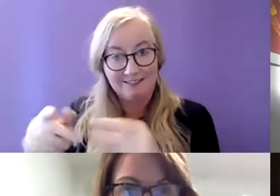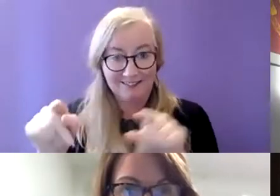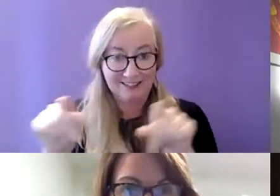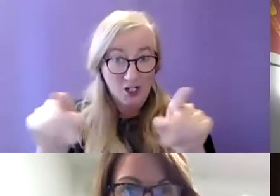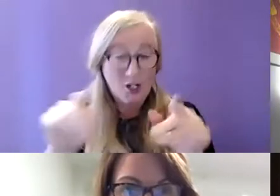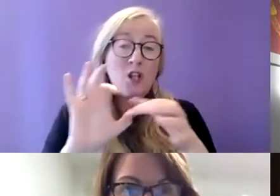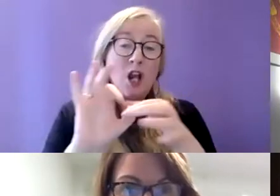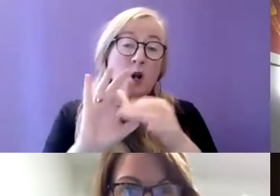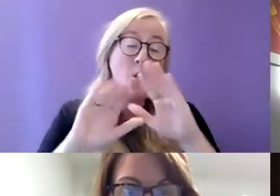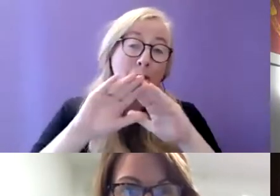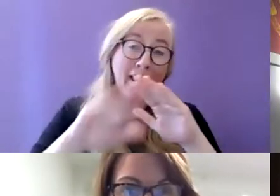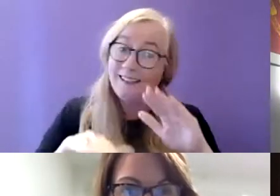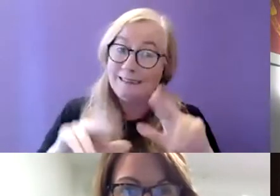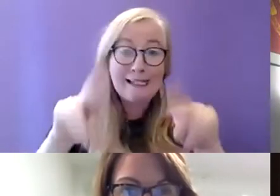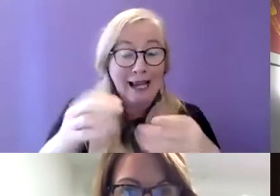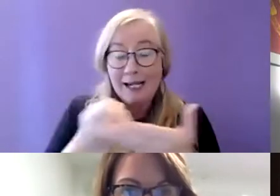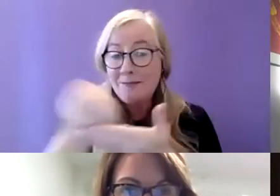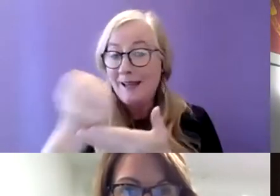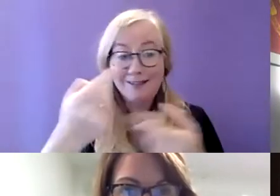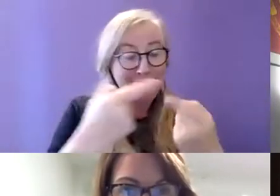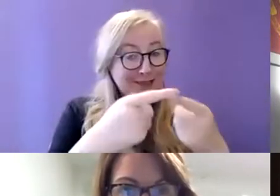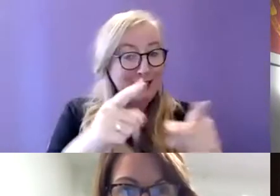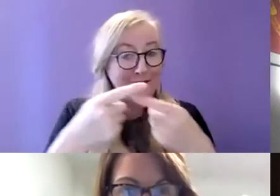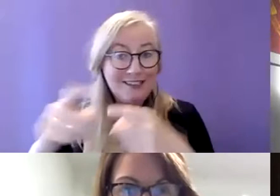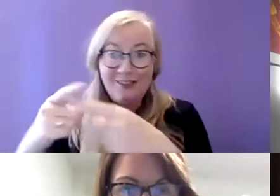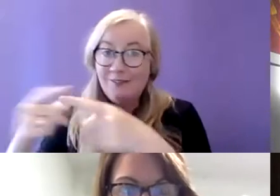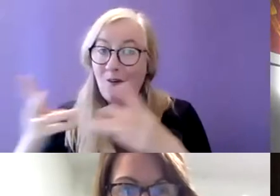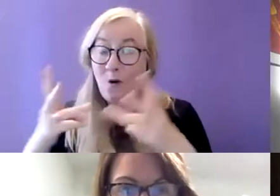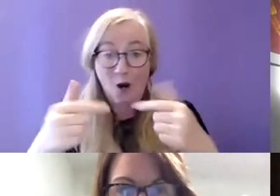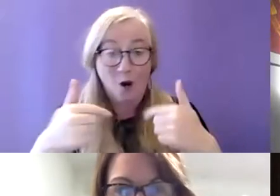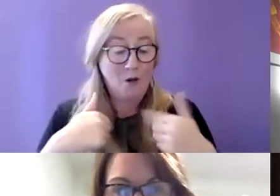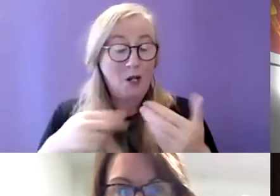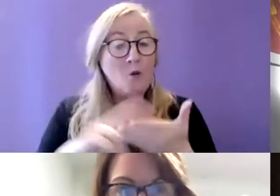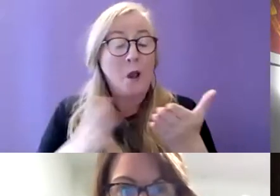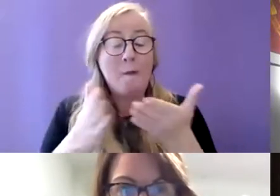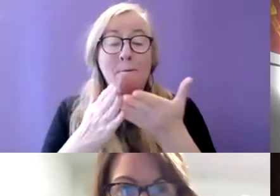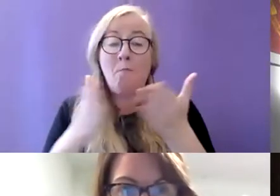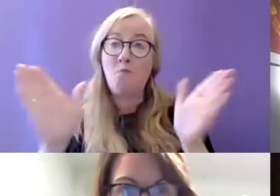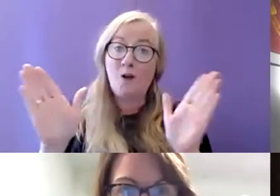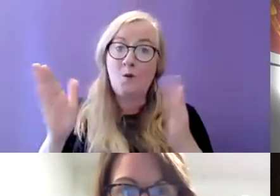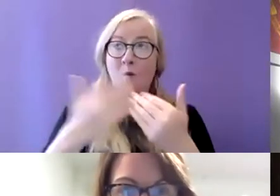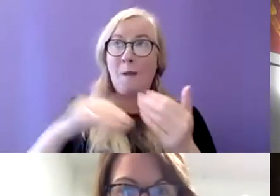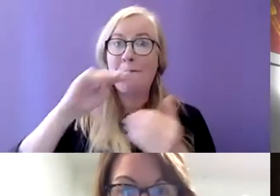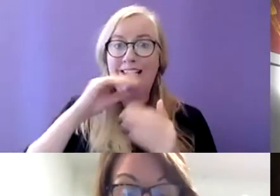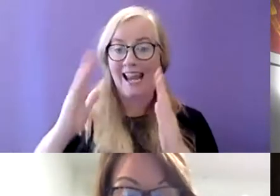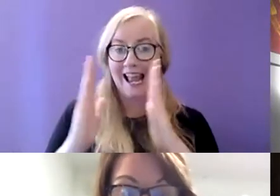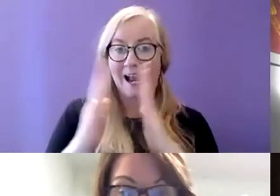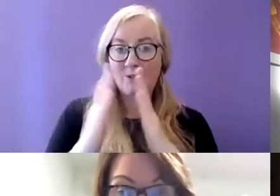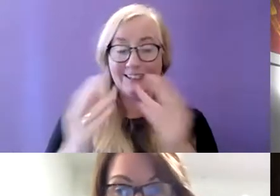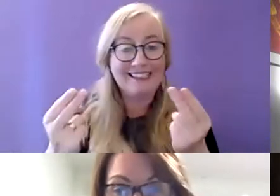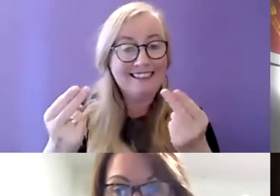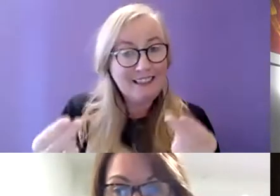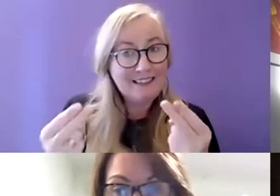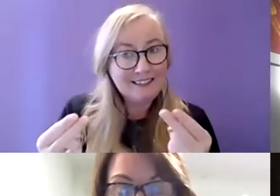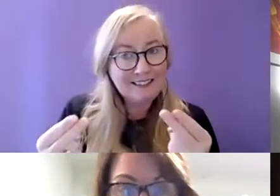homelessness is defined in many different ways we were using quite a broad definition of housing need and like that